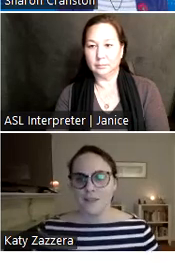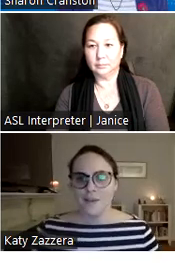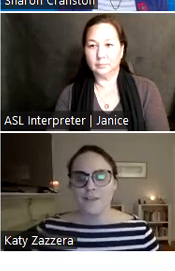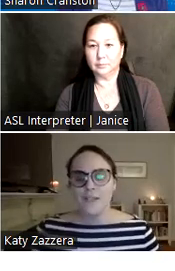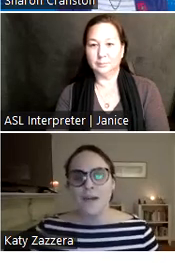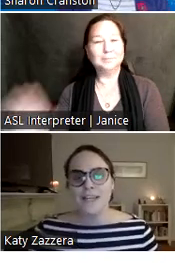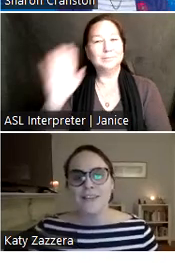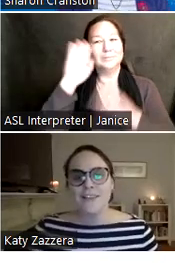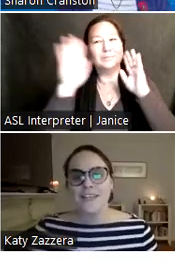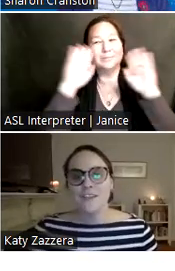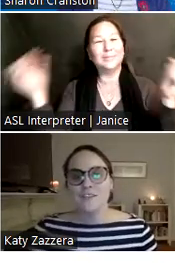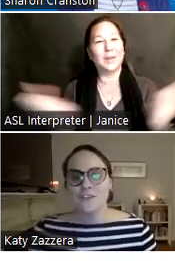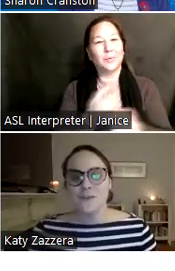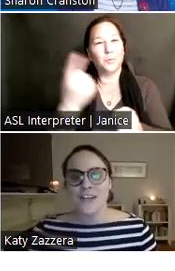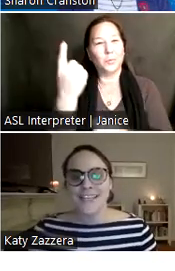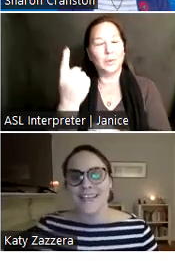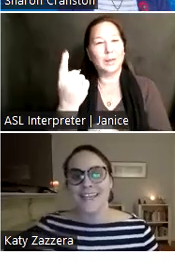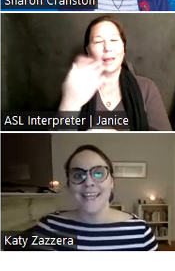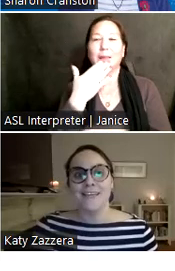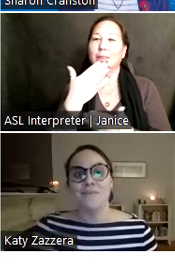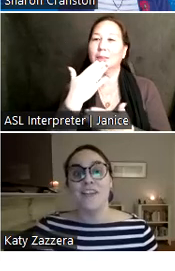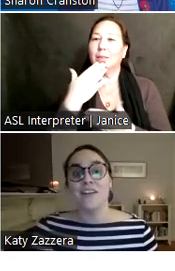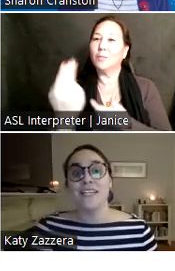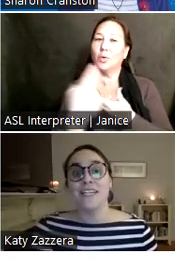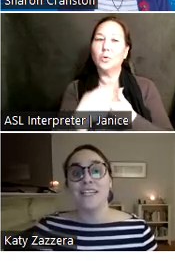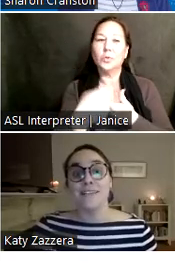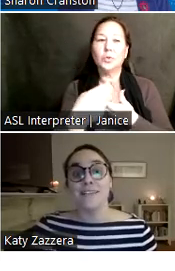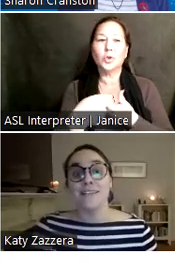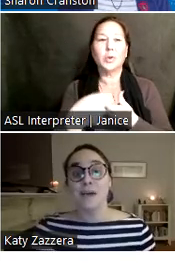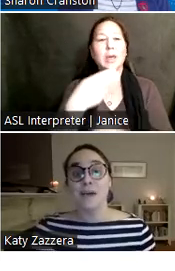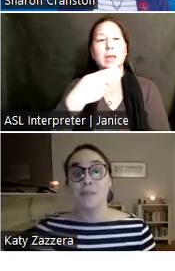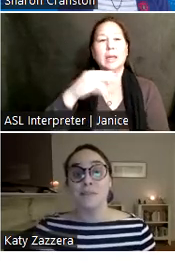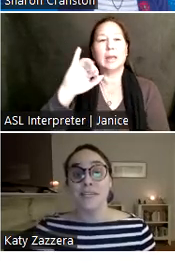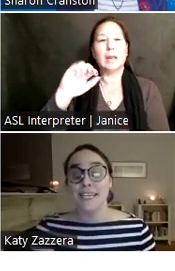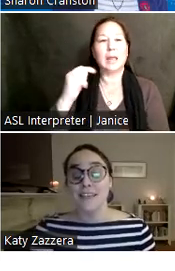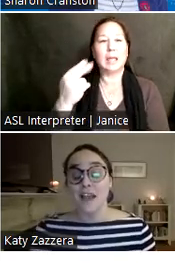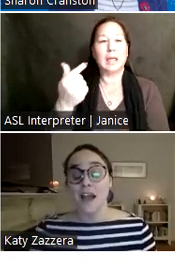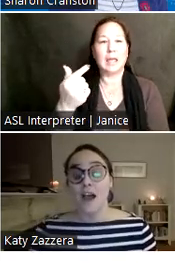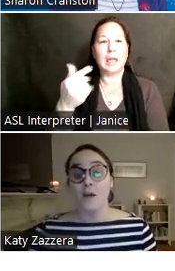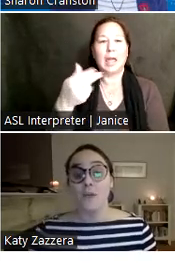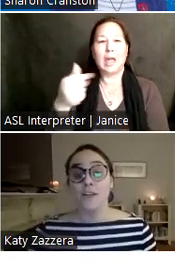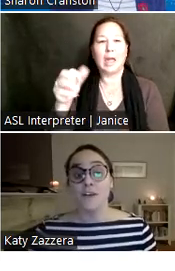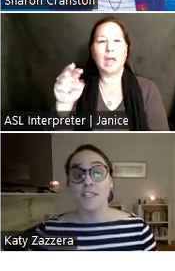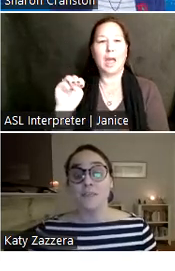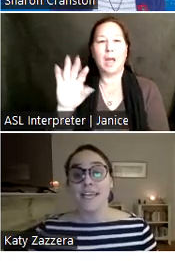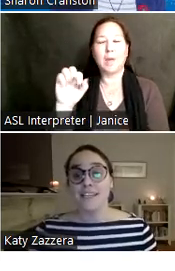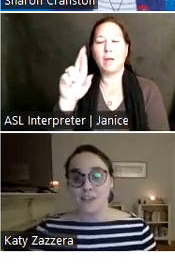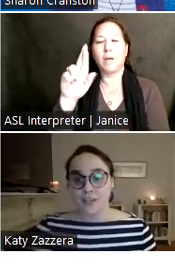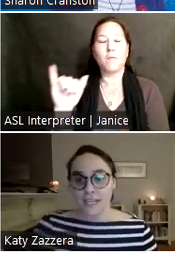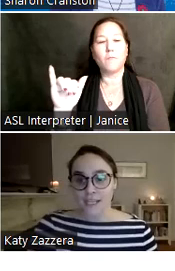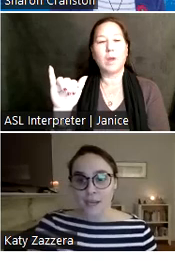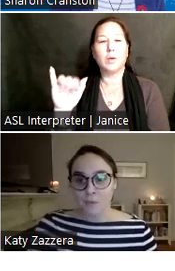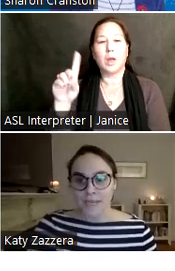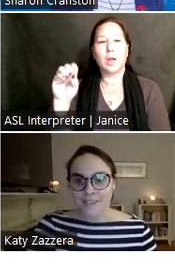Hello everyone, thank you for joining the Hingham Ferry Dock Improvements Public Meeting. We are going to be getting